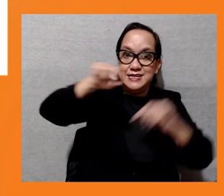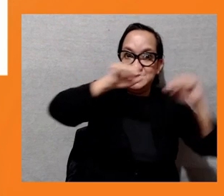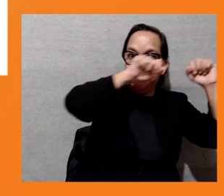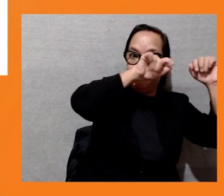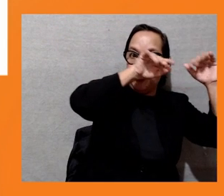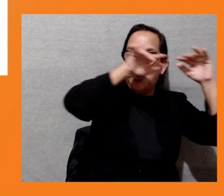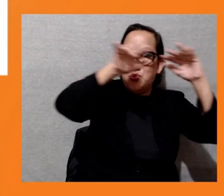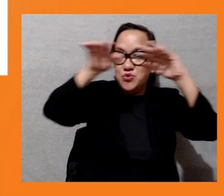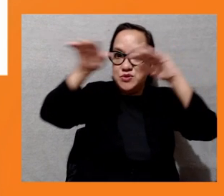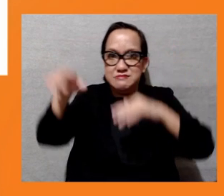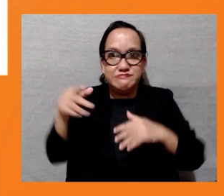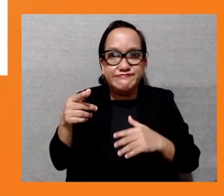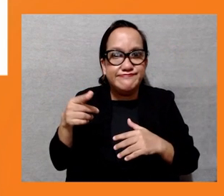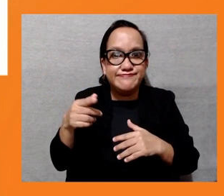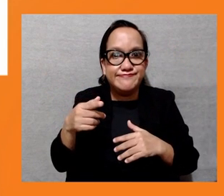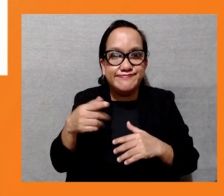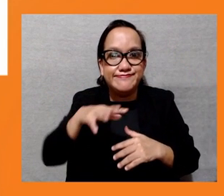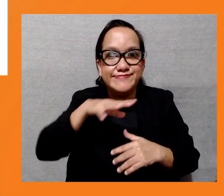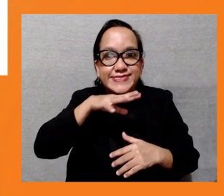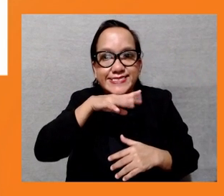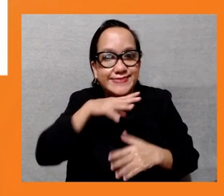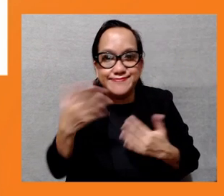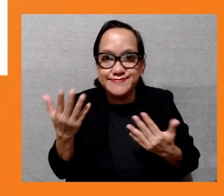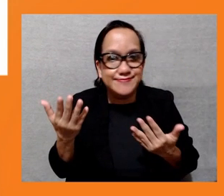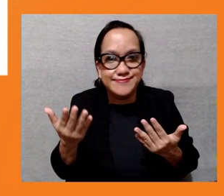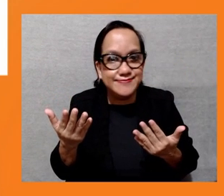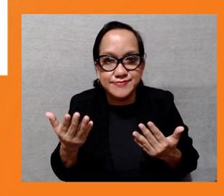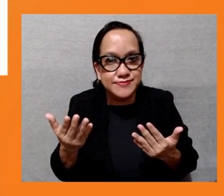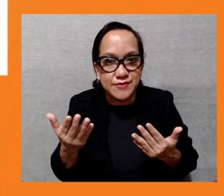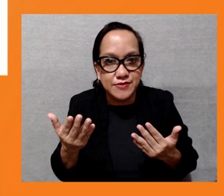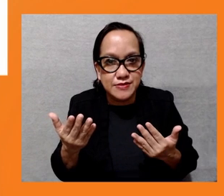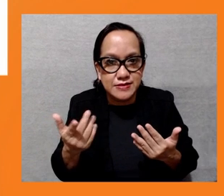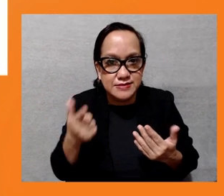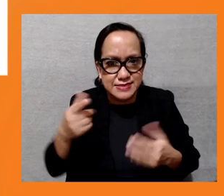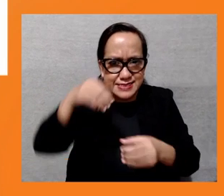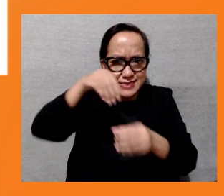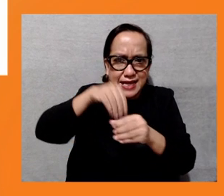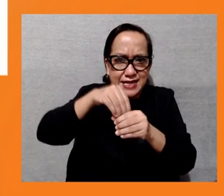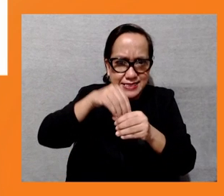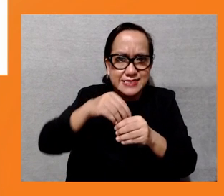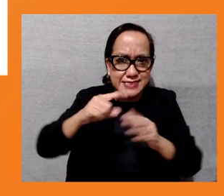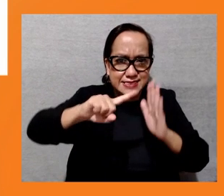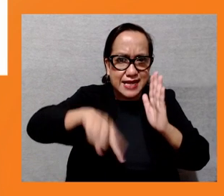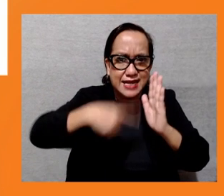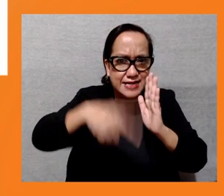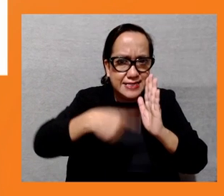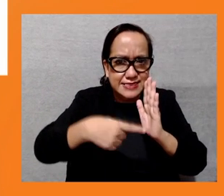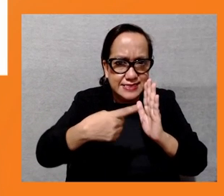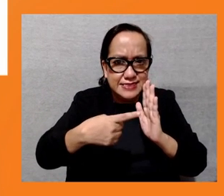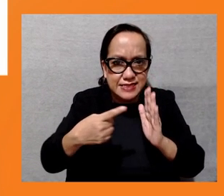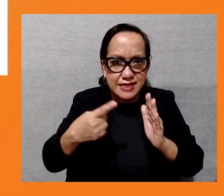Highway. And Sri Lanka is one of the important bird migration location. But unfortunately, now there are private private